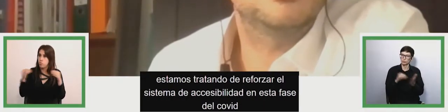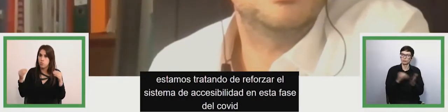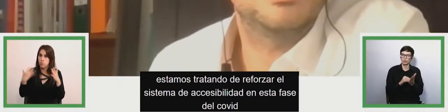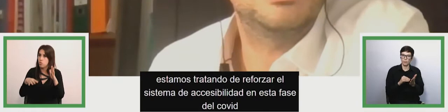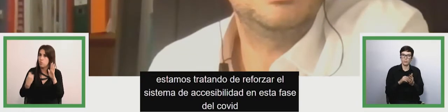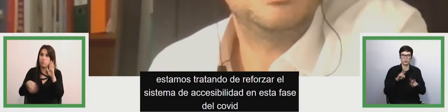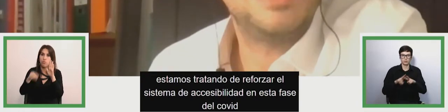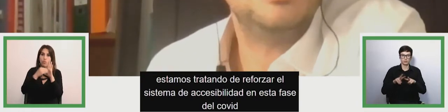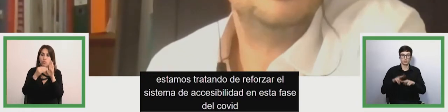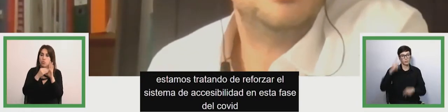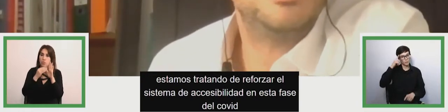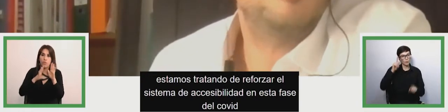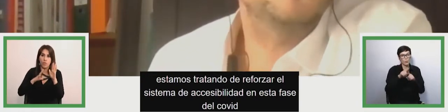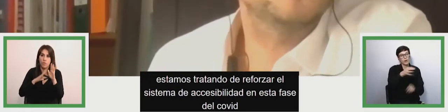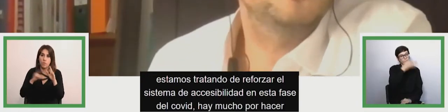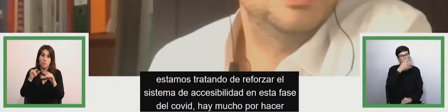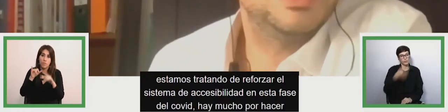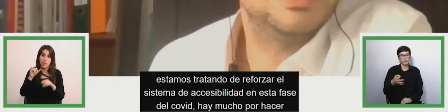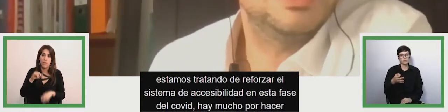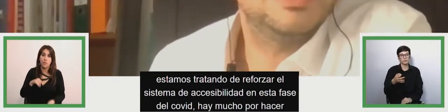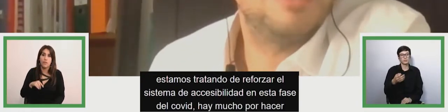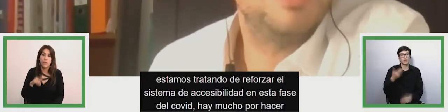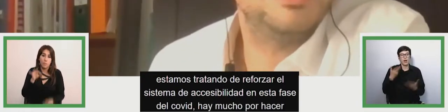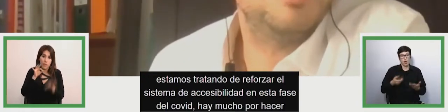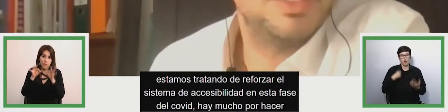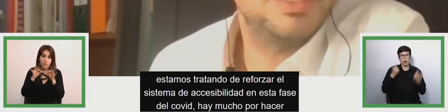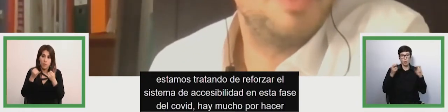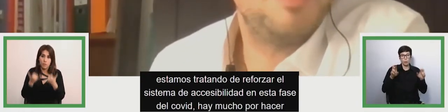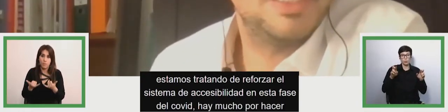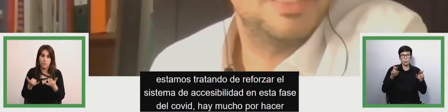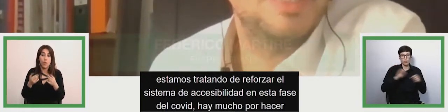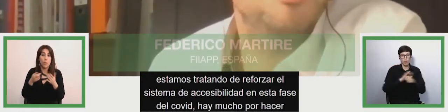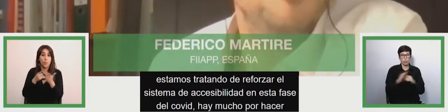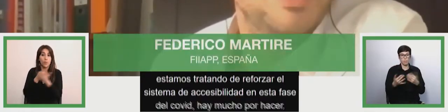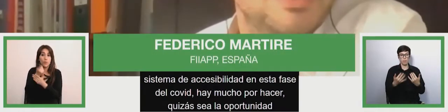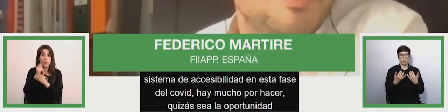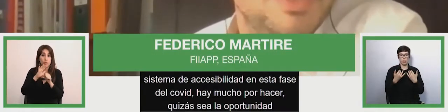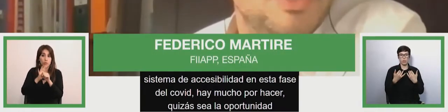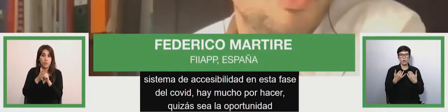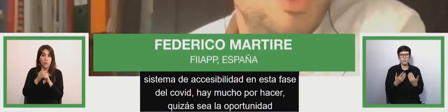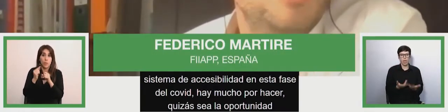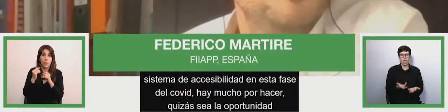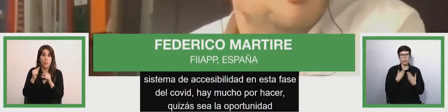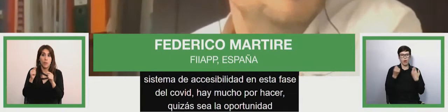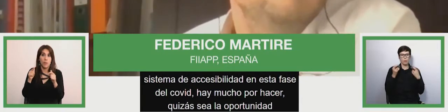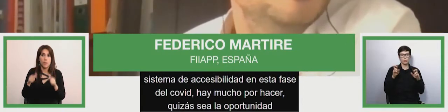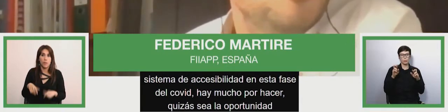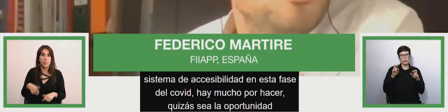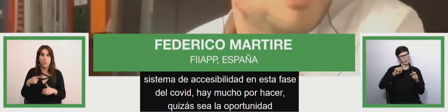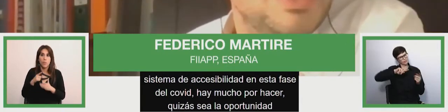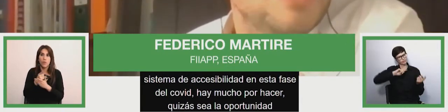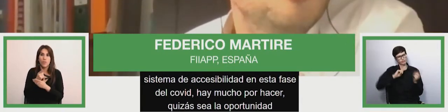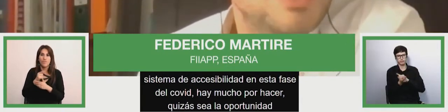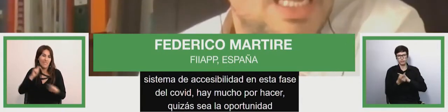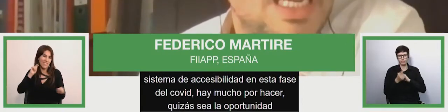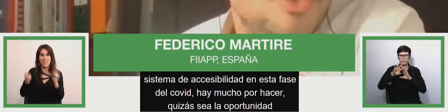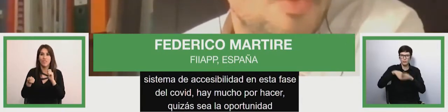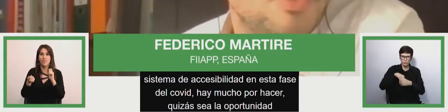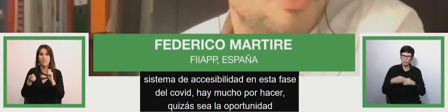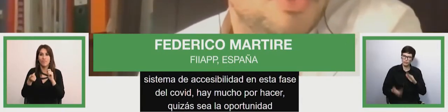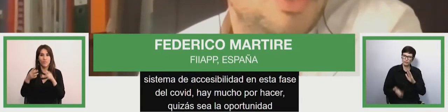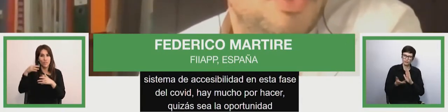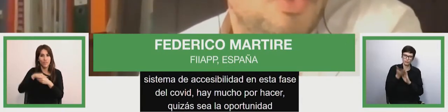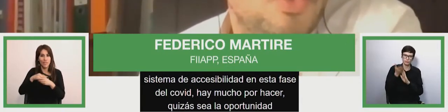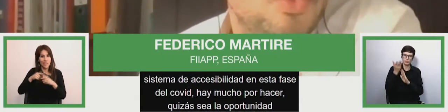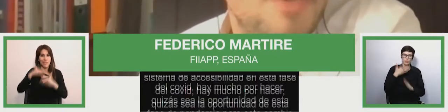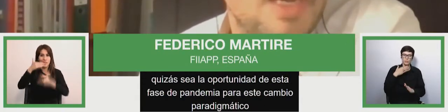maybe it's the point here the opportunity to to change its paradigmatic sense the same system here